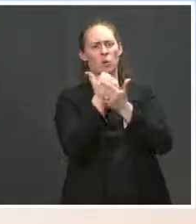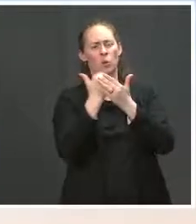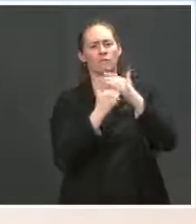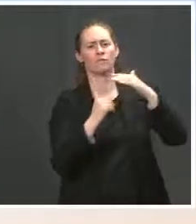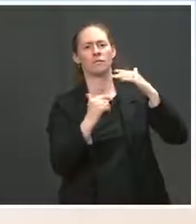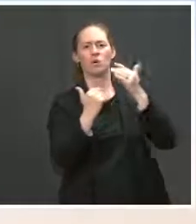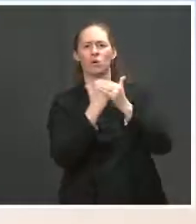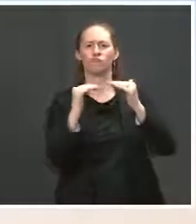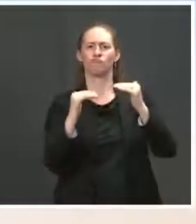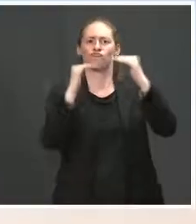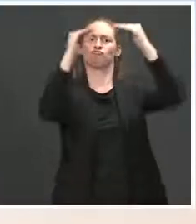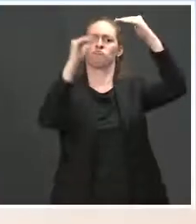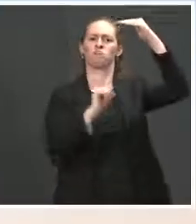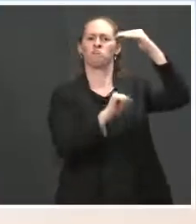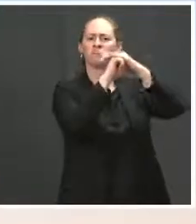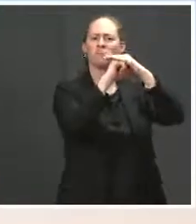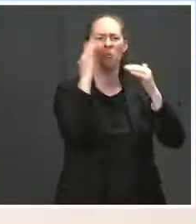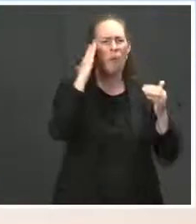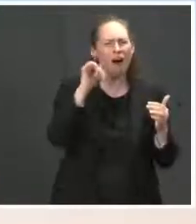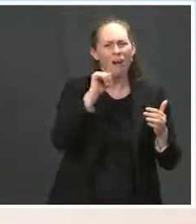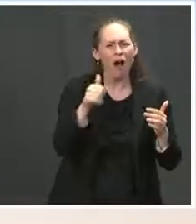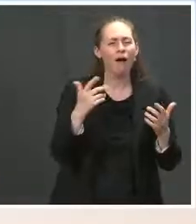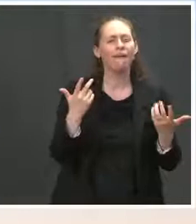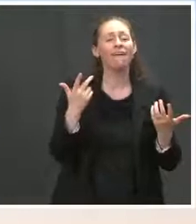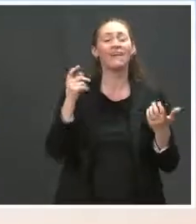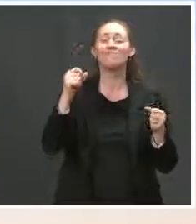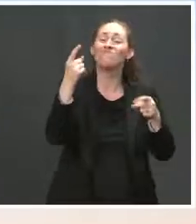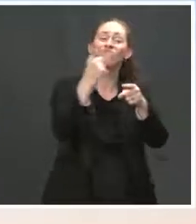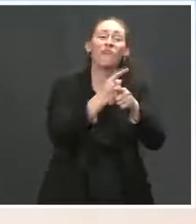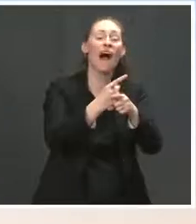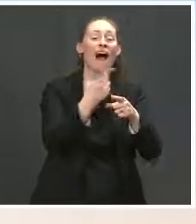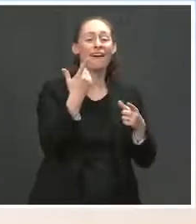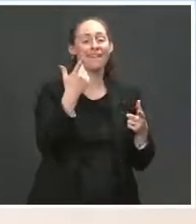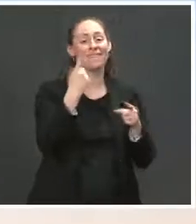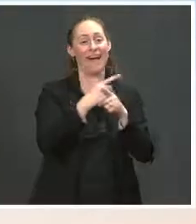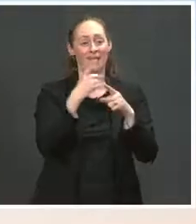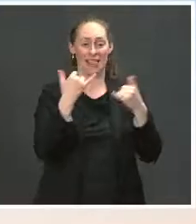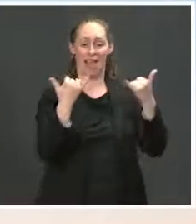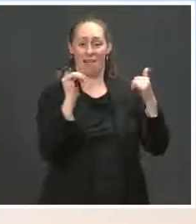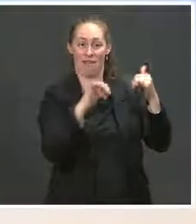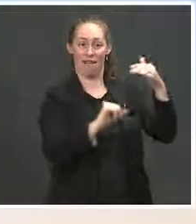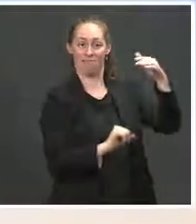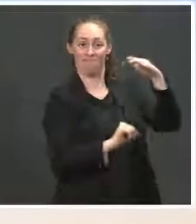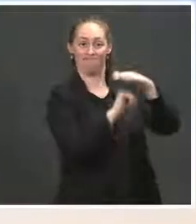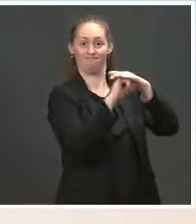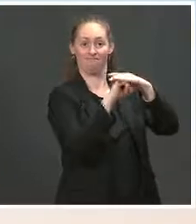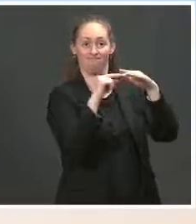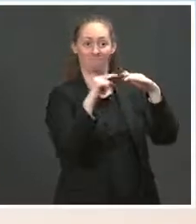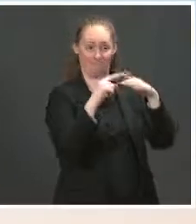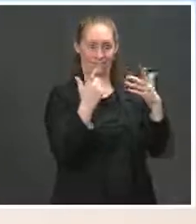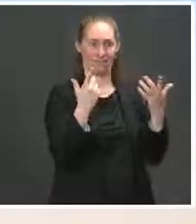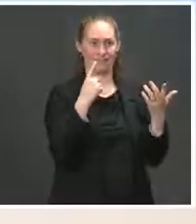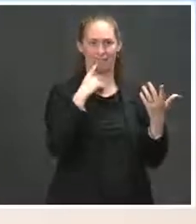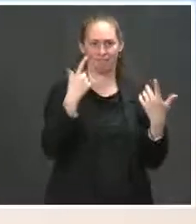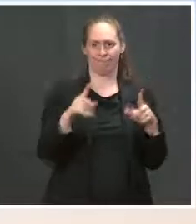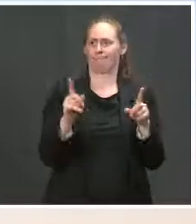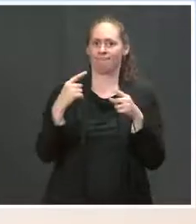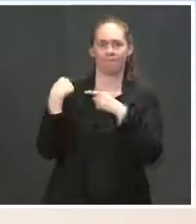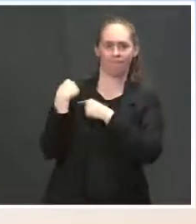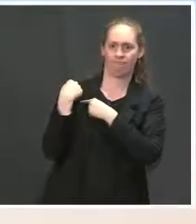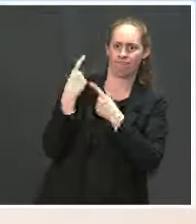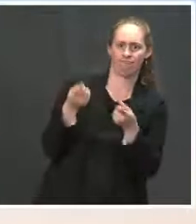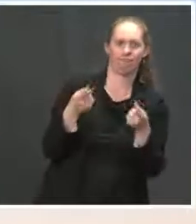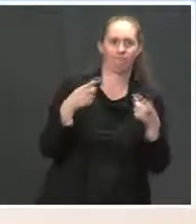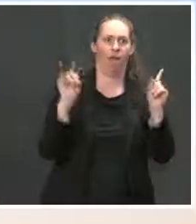into consideration. You're right in that this cap is historically aspirational. If you look back at history, most people don't — most